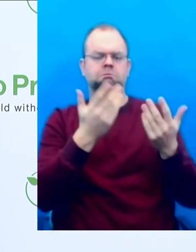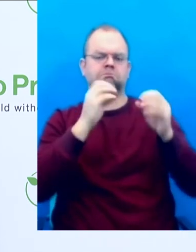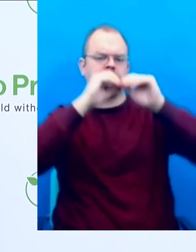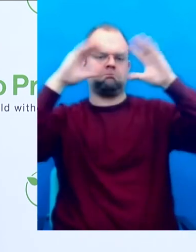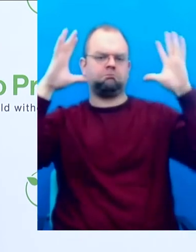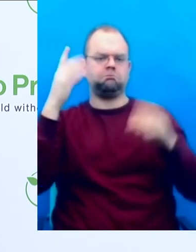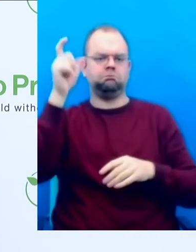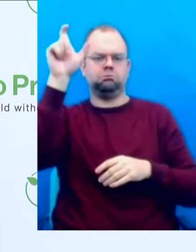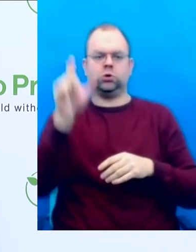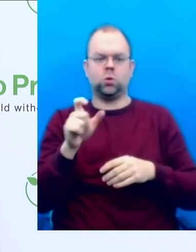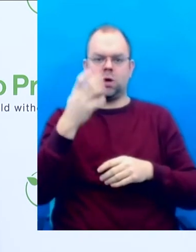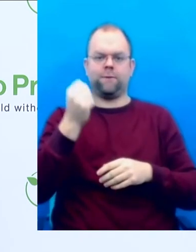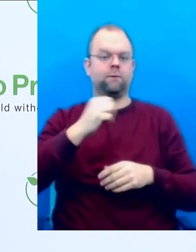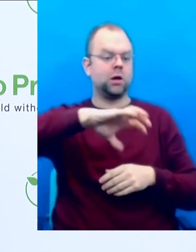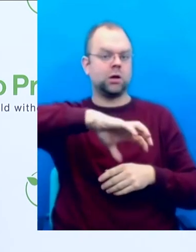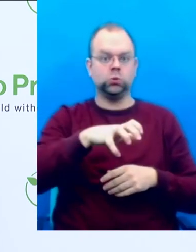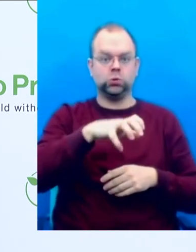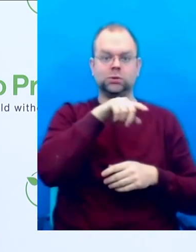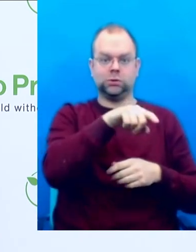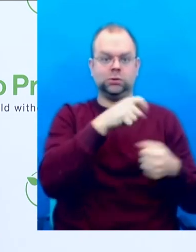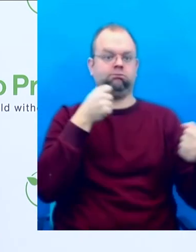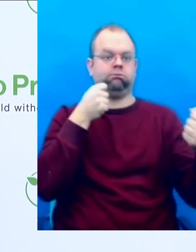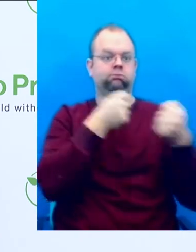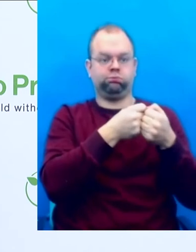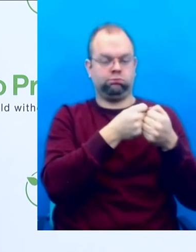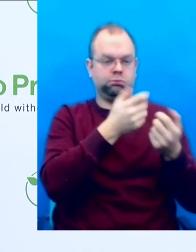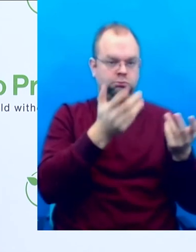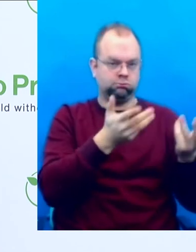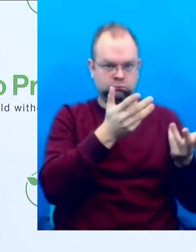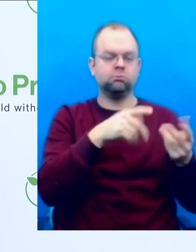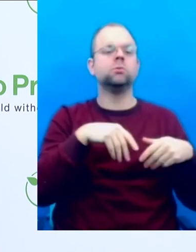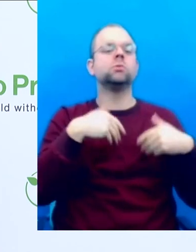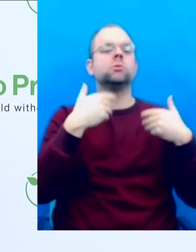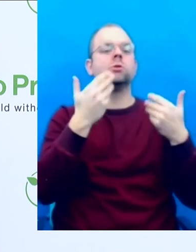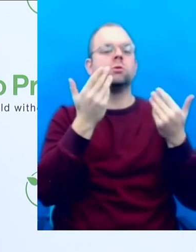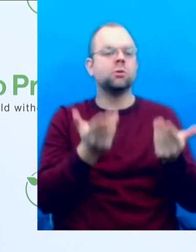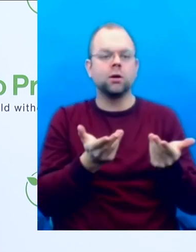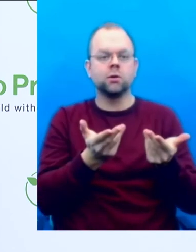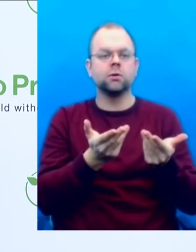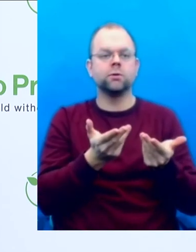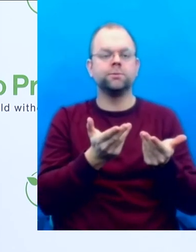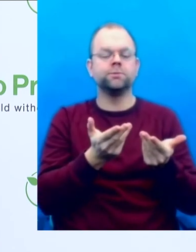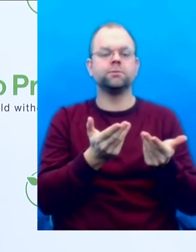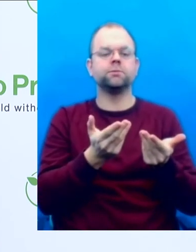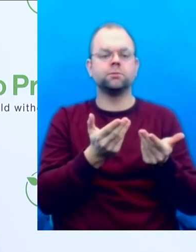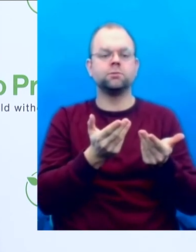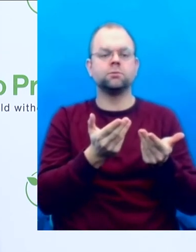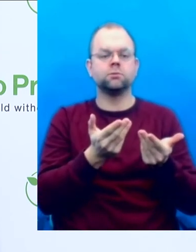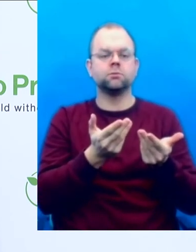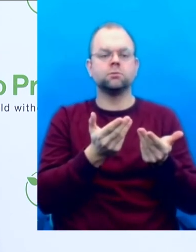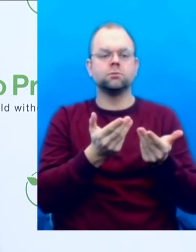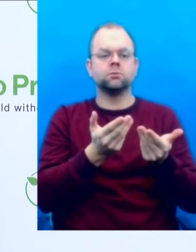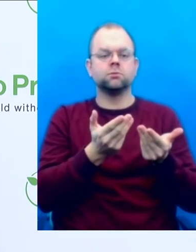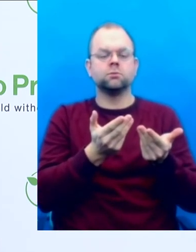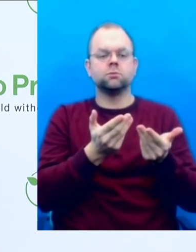all of a sudden some needs for support and so on. When I look at the description